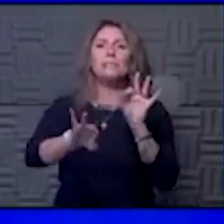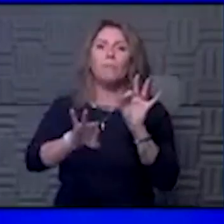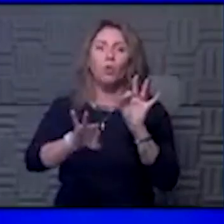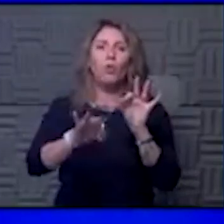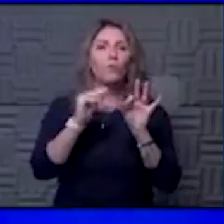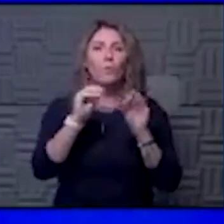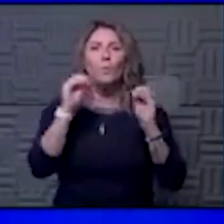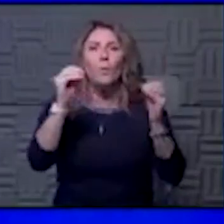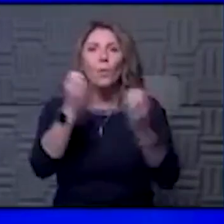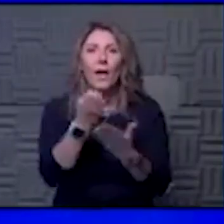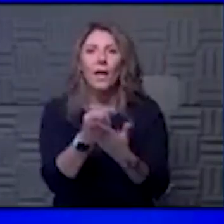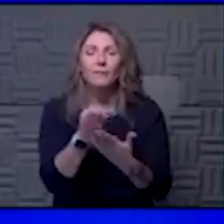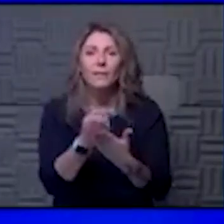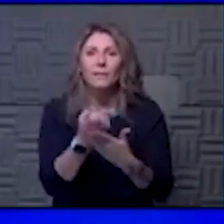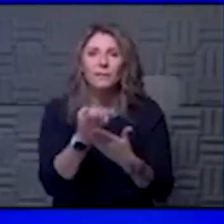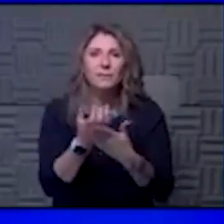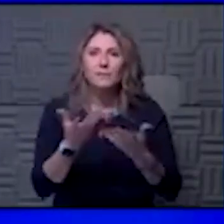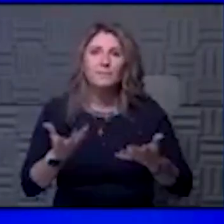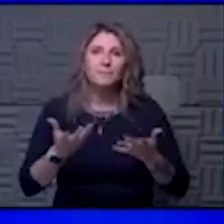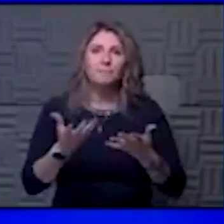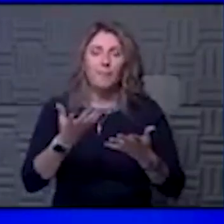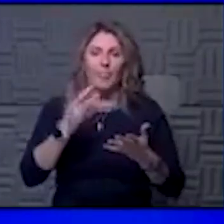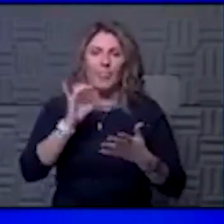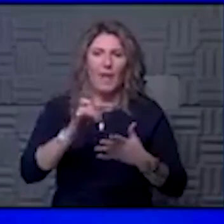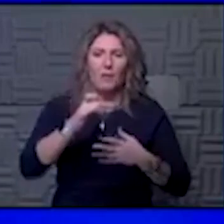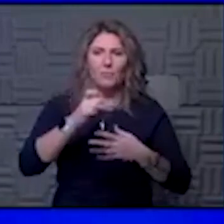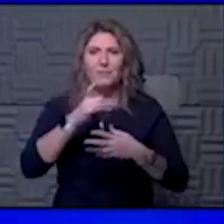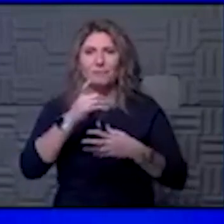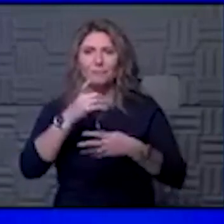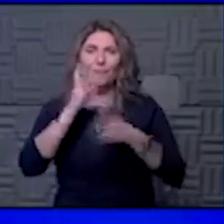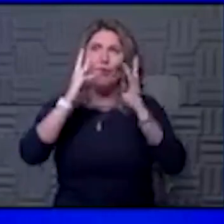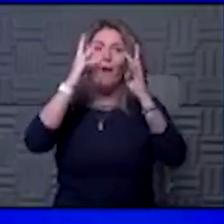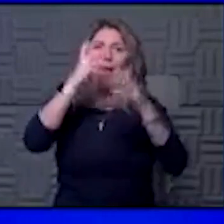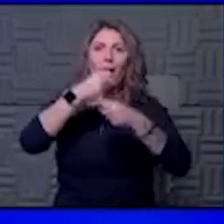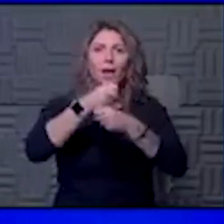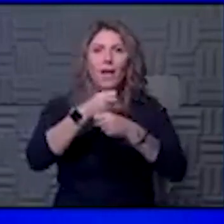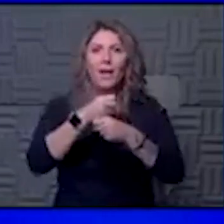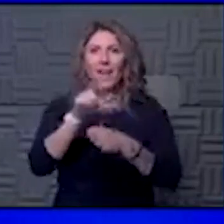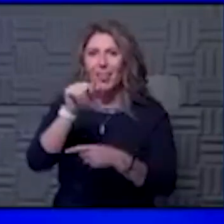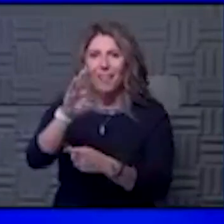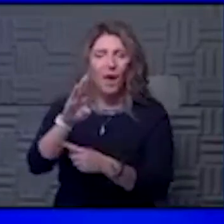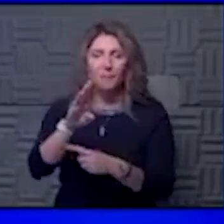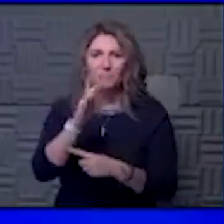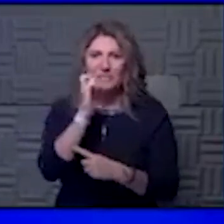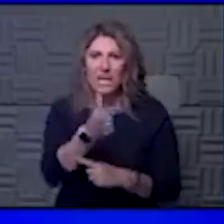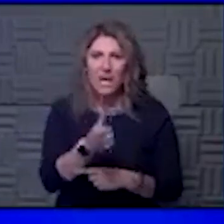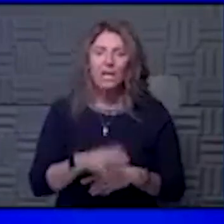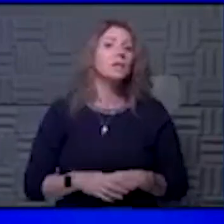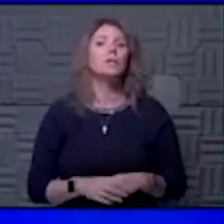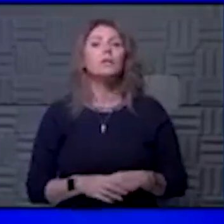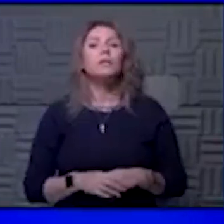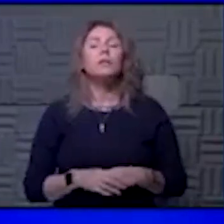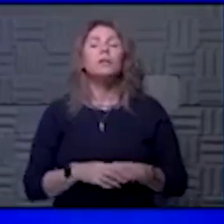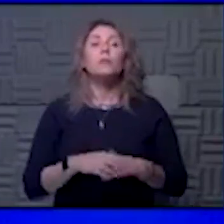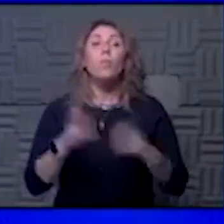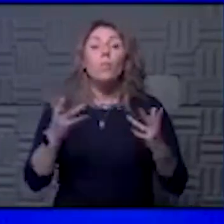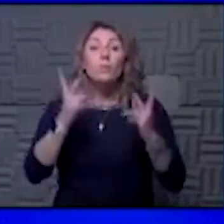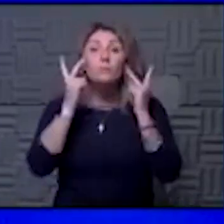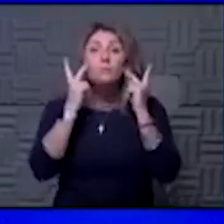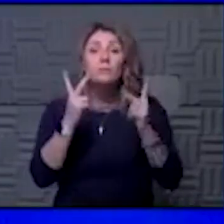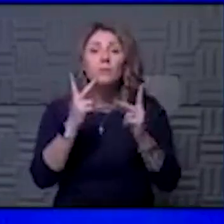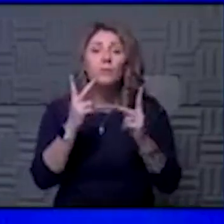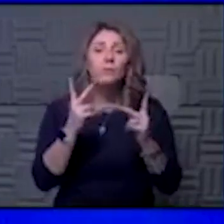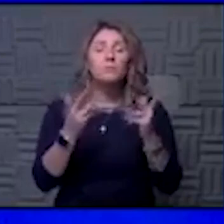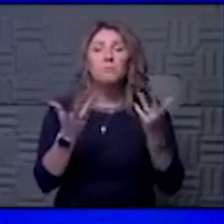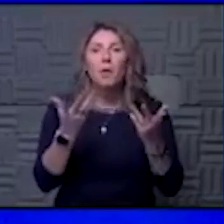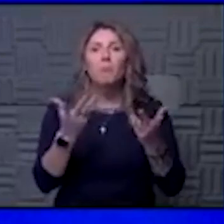no evidence that it was created in a lab. In fact, what they do see is it probably diverged from